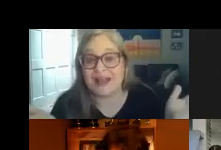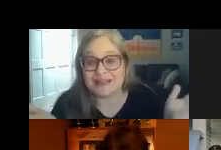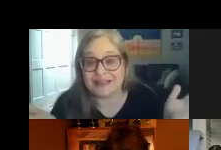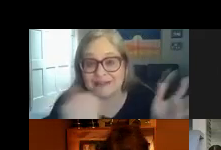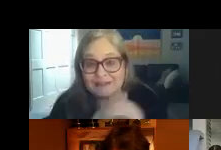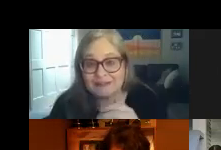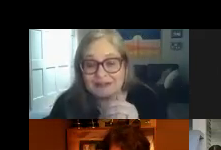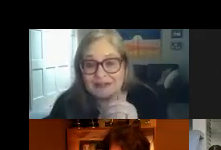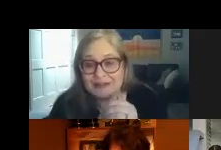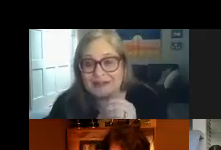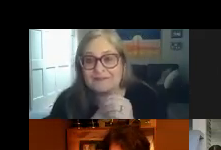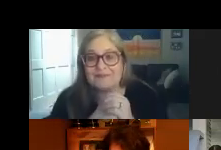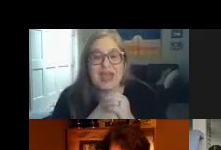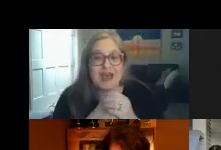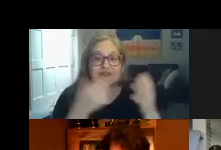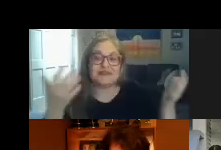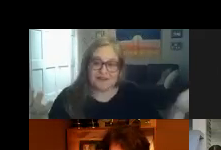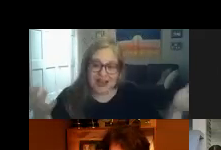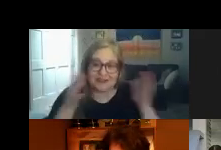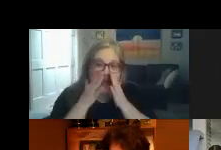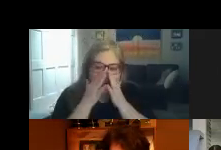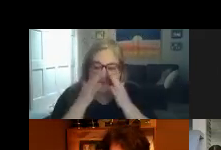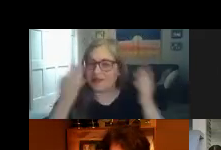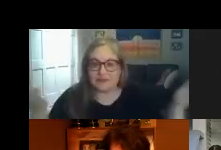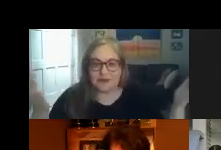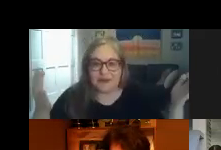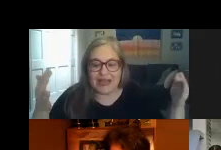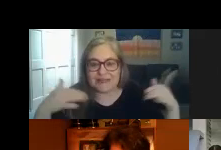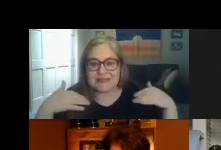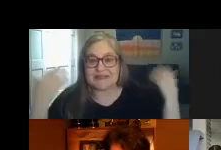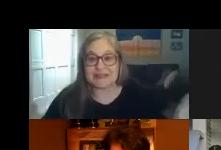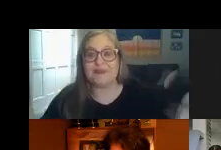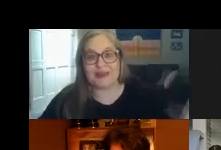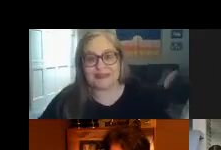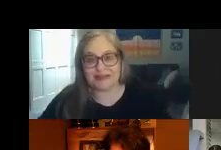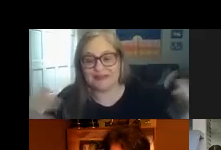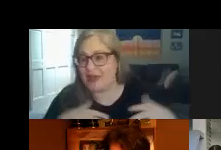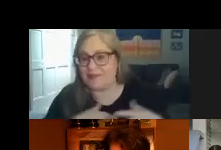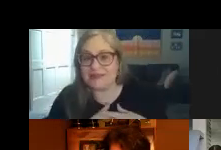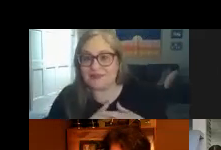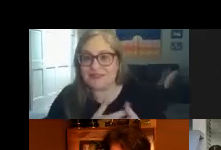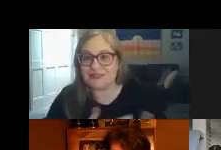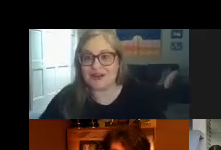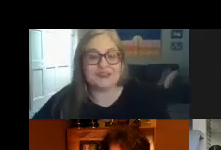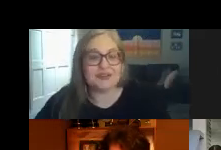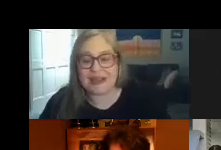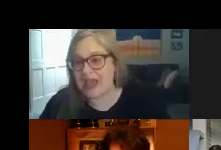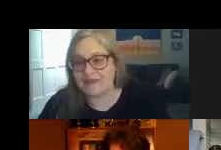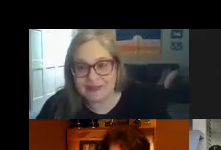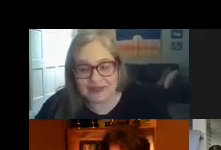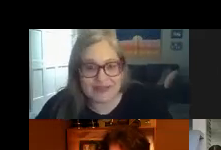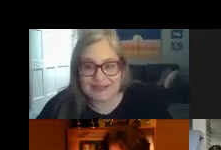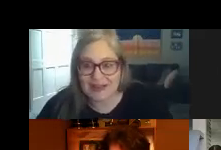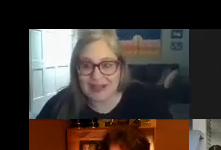finalize it after it's finalized within a few days it's implemented that means we start doing